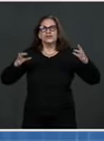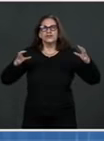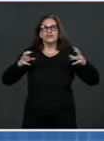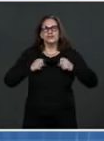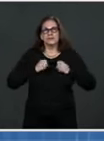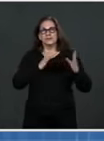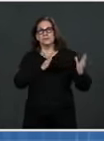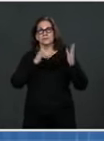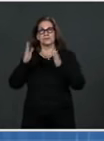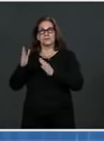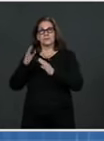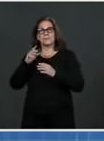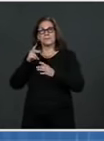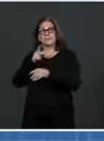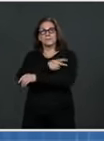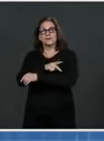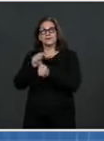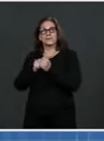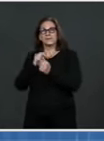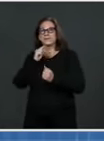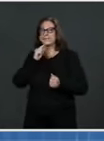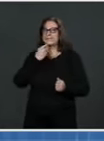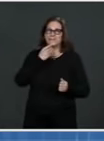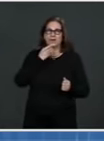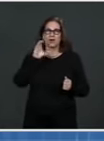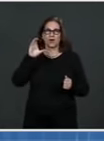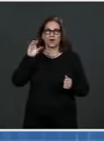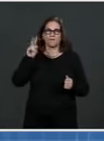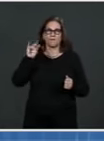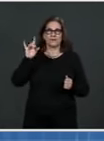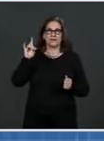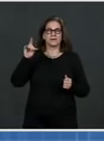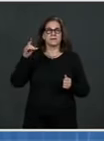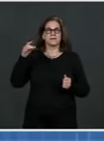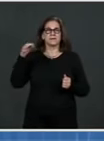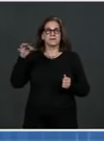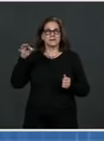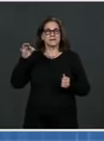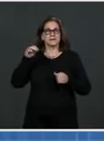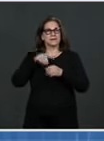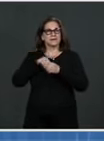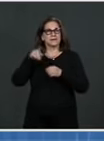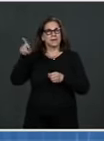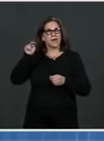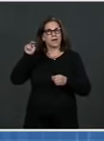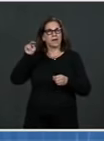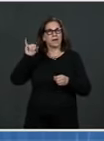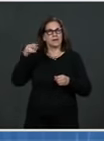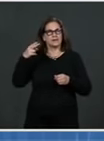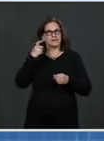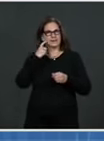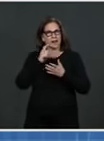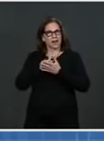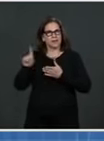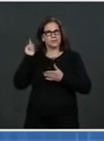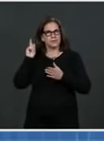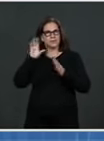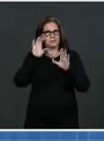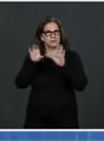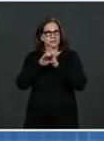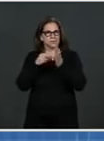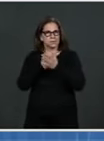on at the NIH Clinical Center last week. If you look at this, even a non-physician, non